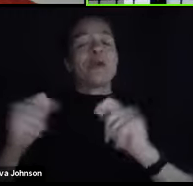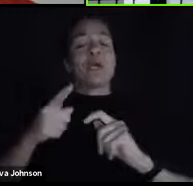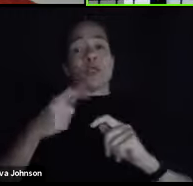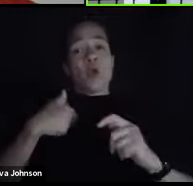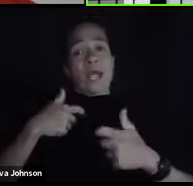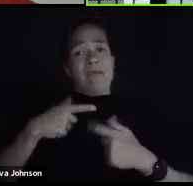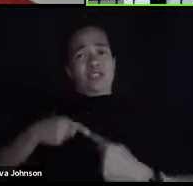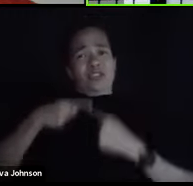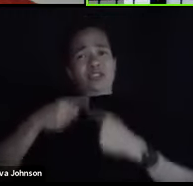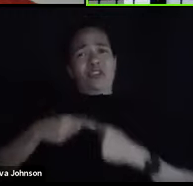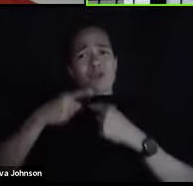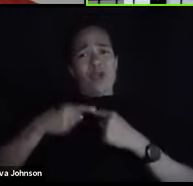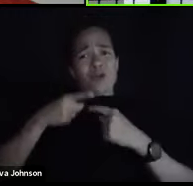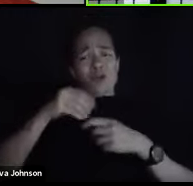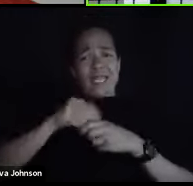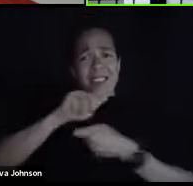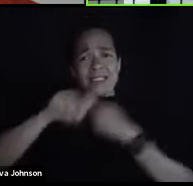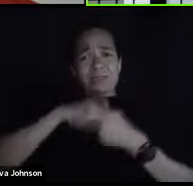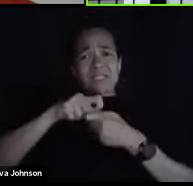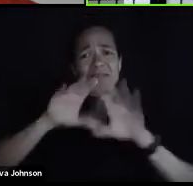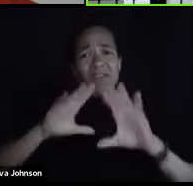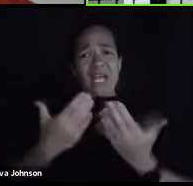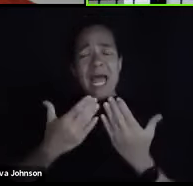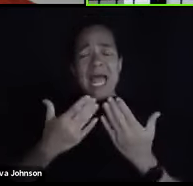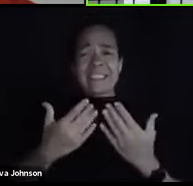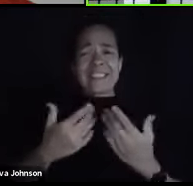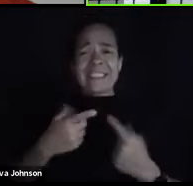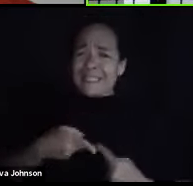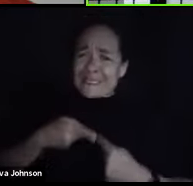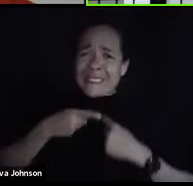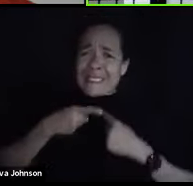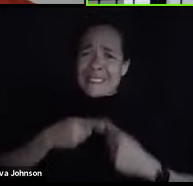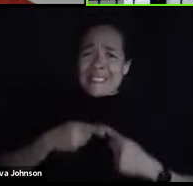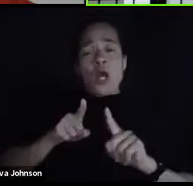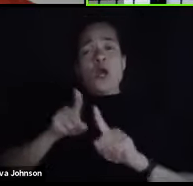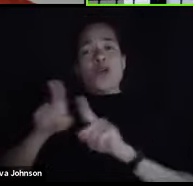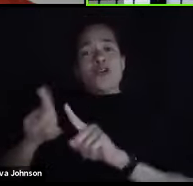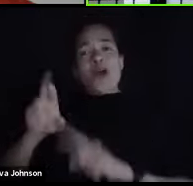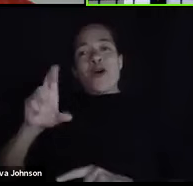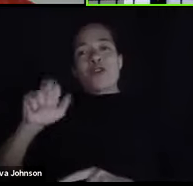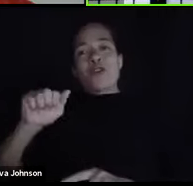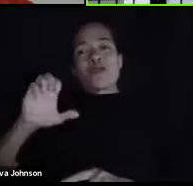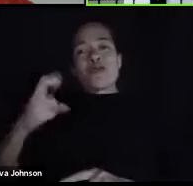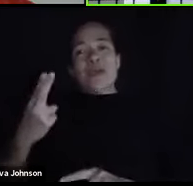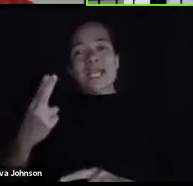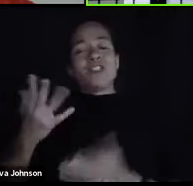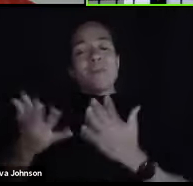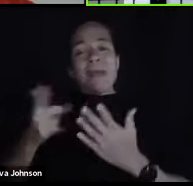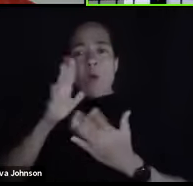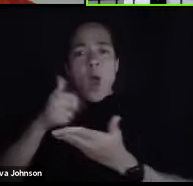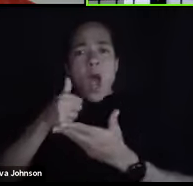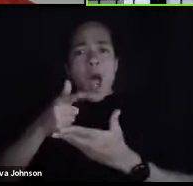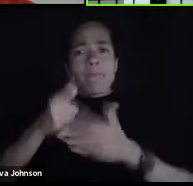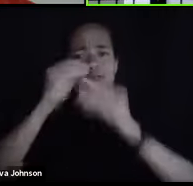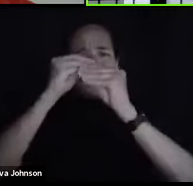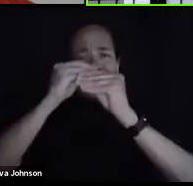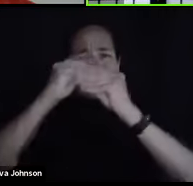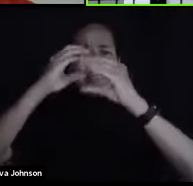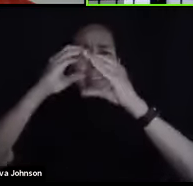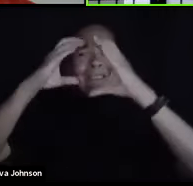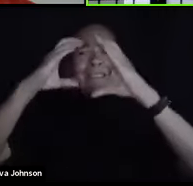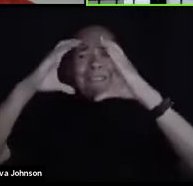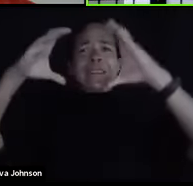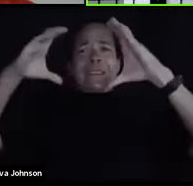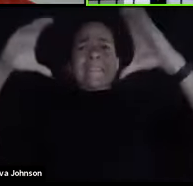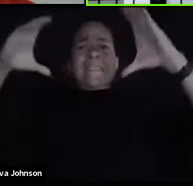overwhelmed by a class, go to reach, and they can help you break it down. Go to your instructor in a class and